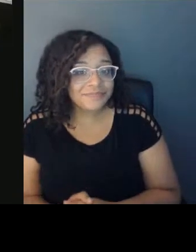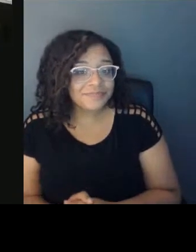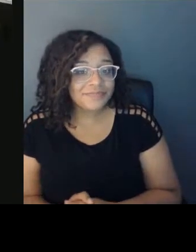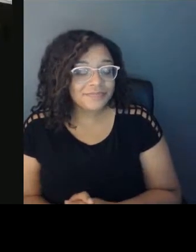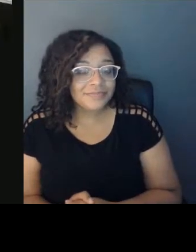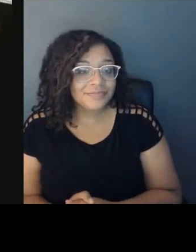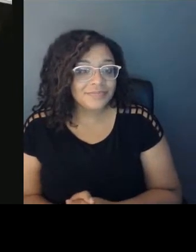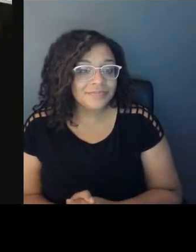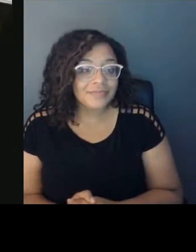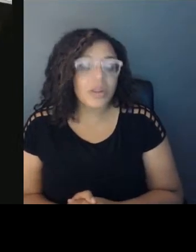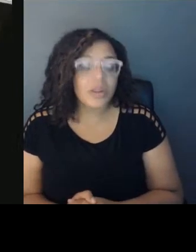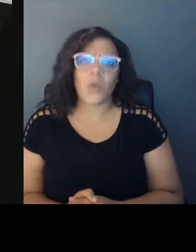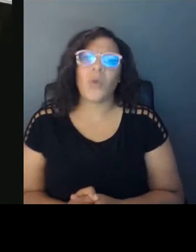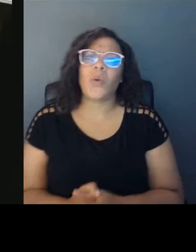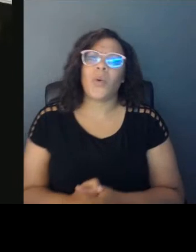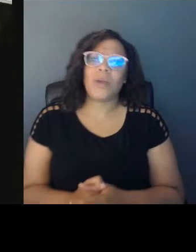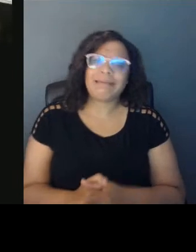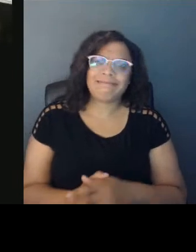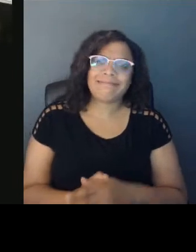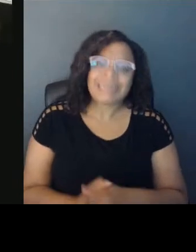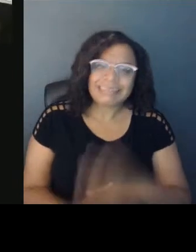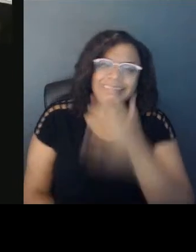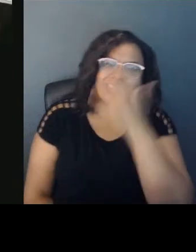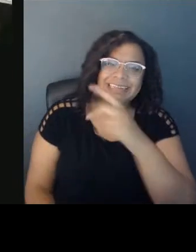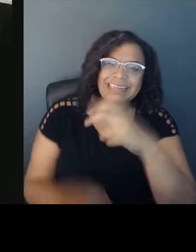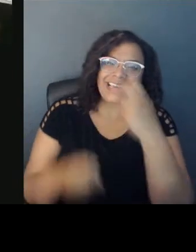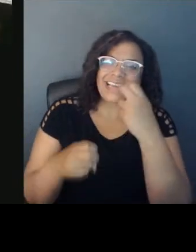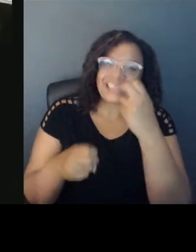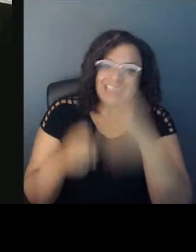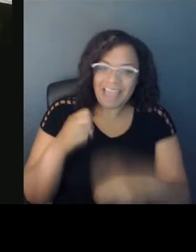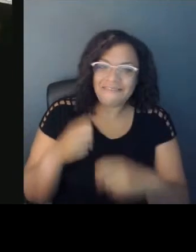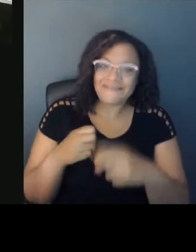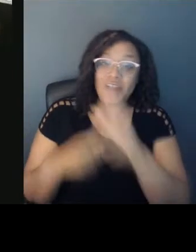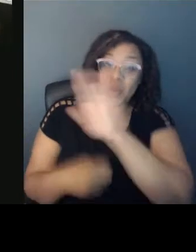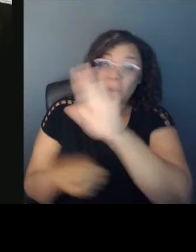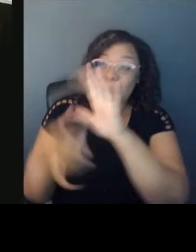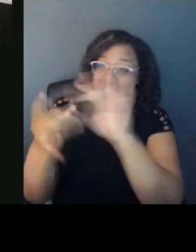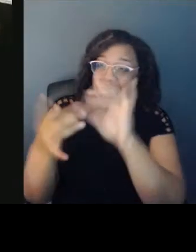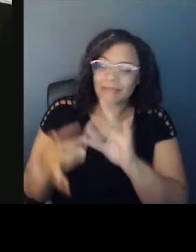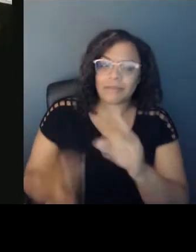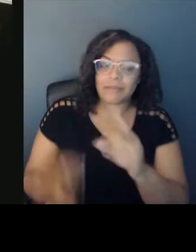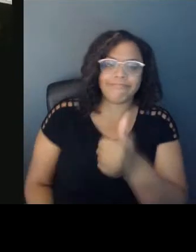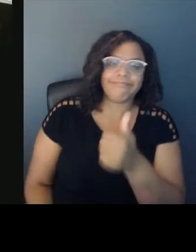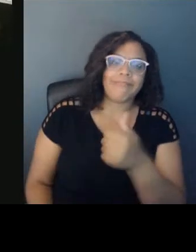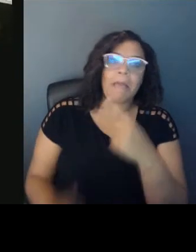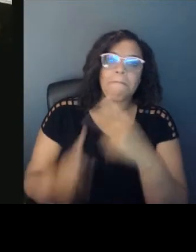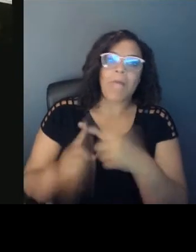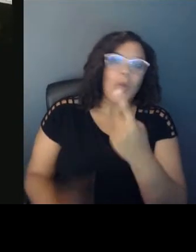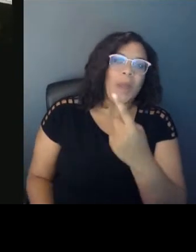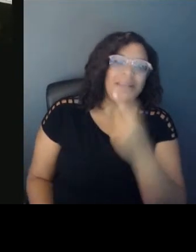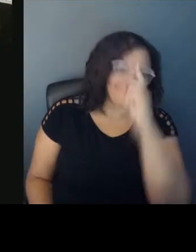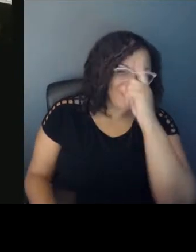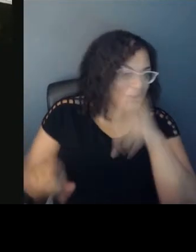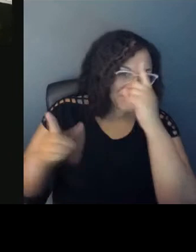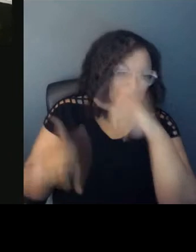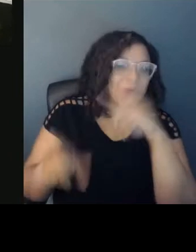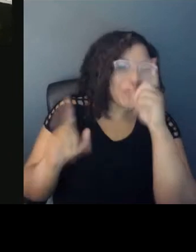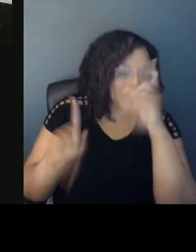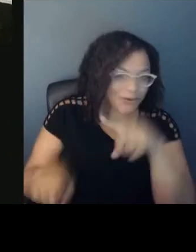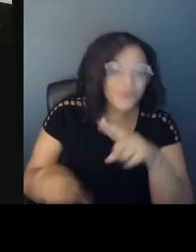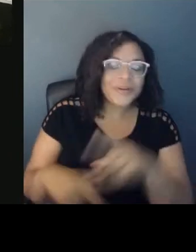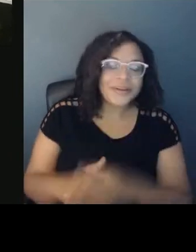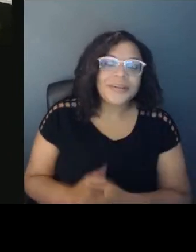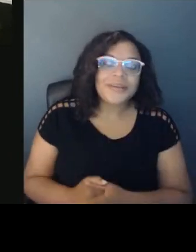to follow. I'll say plus one to everything that everyone has already said. And, you know, for me,